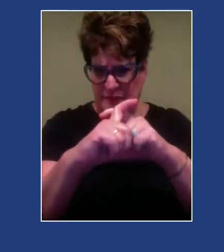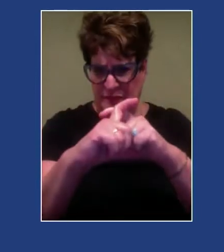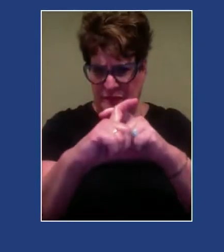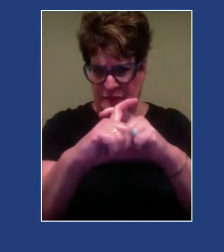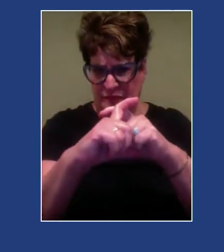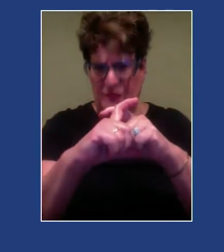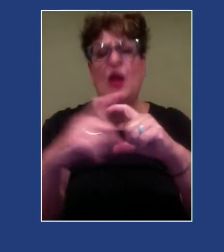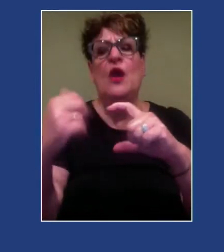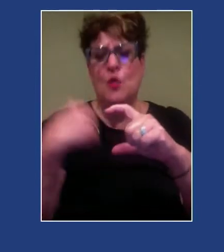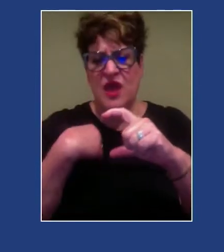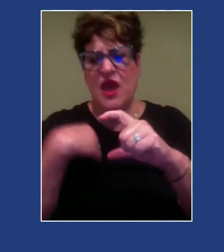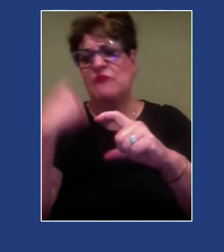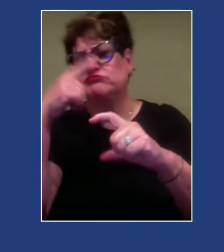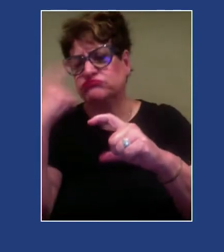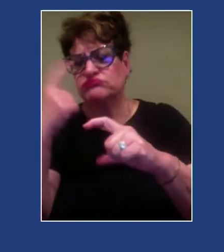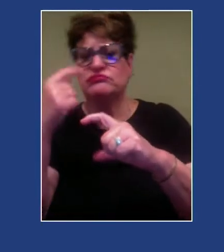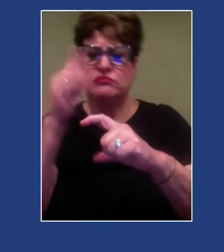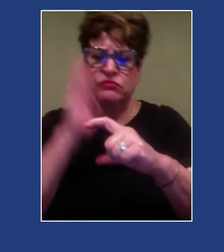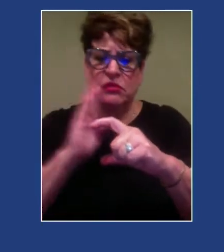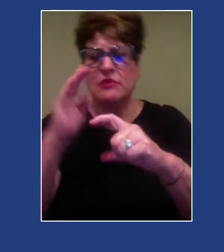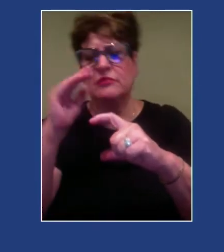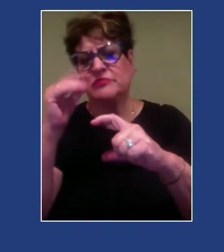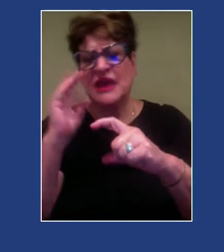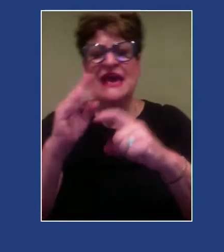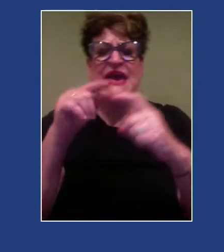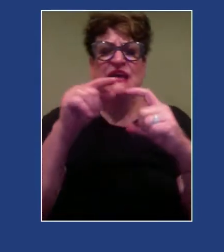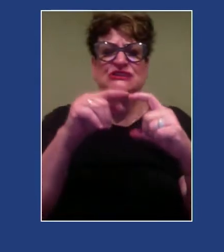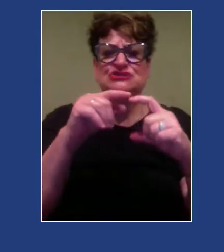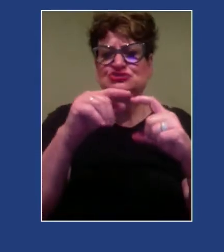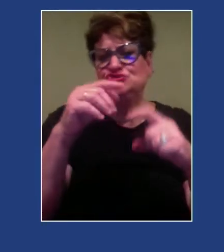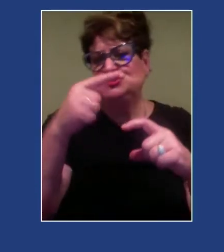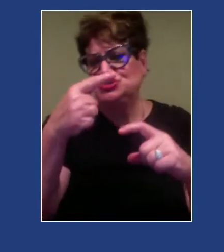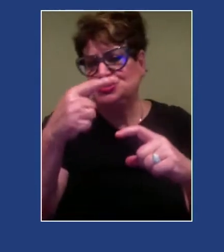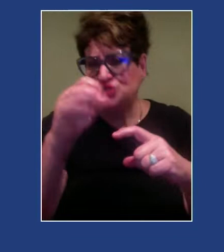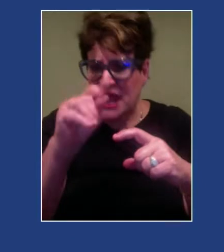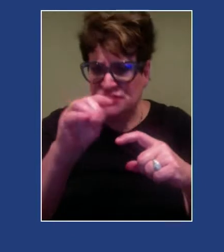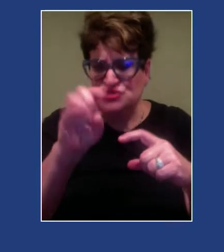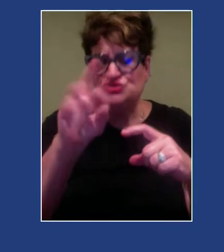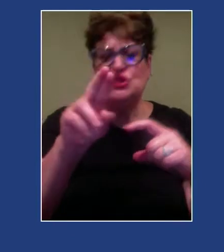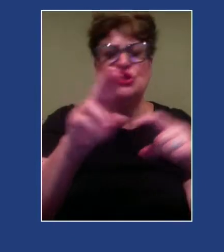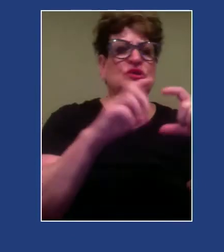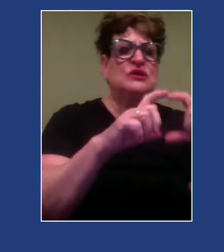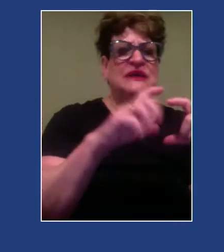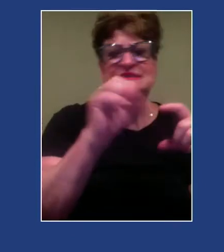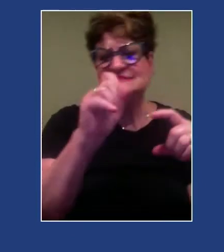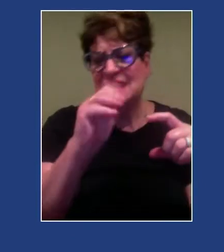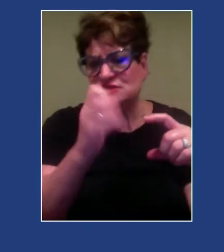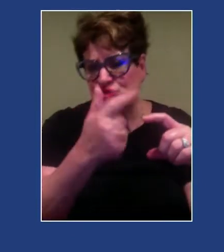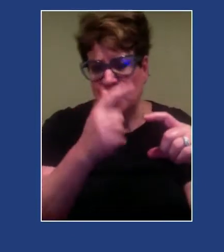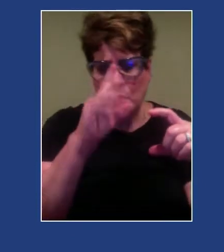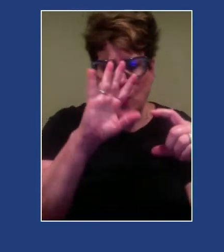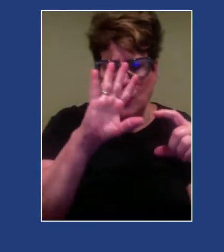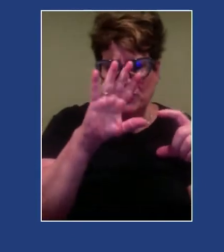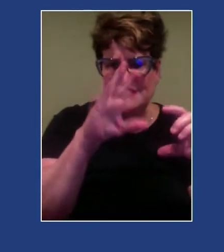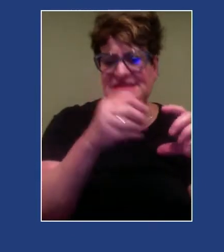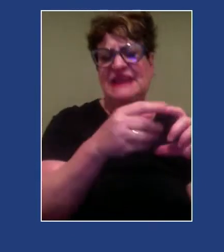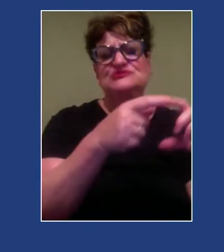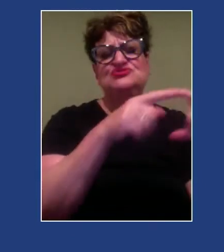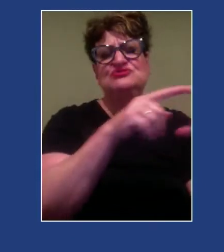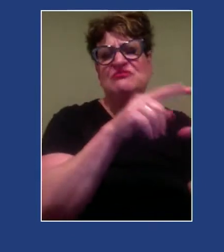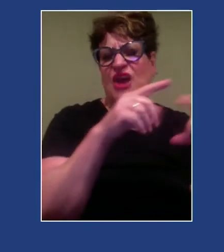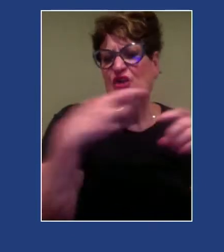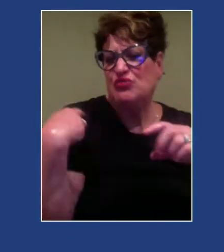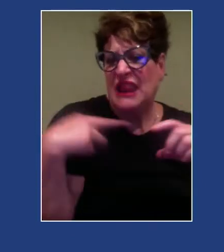ethnicity, gender, sexual orientation and economic status, religion, spirituality, disability status,